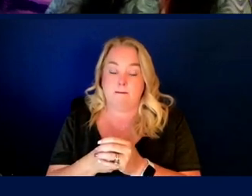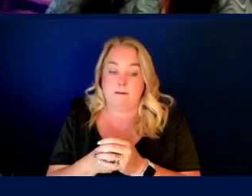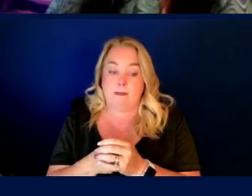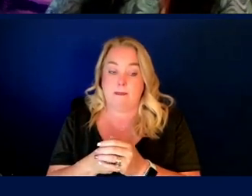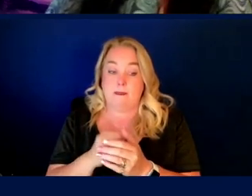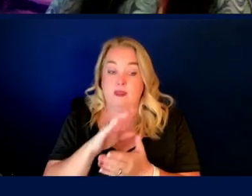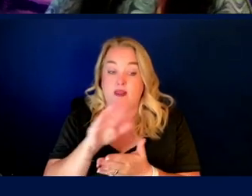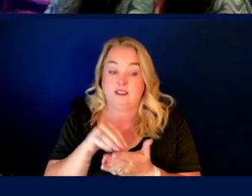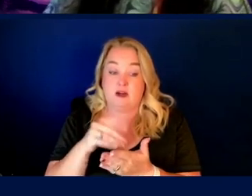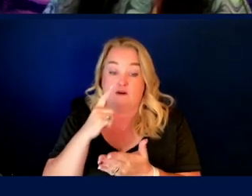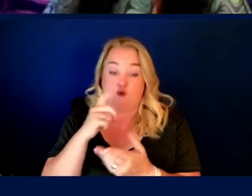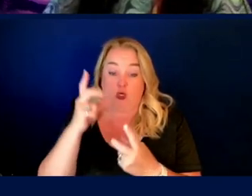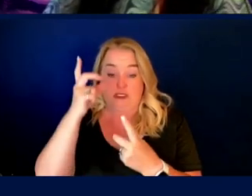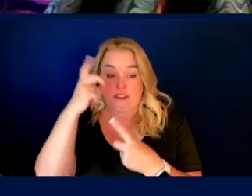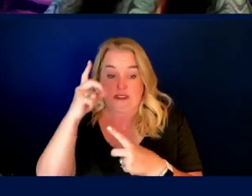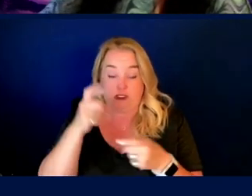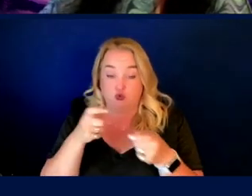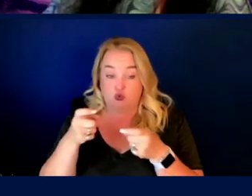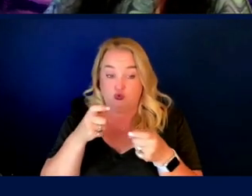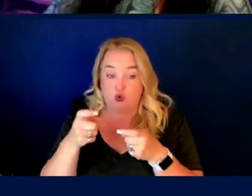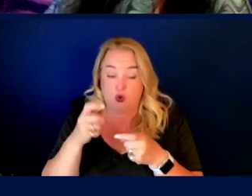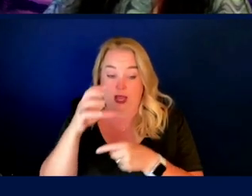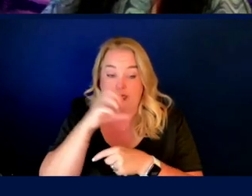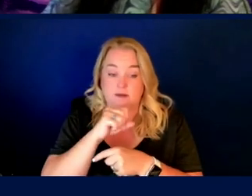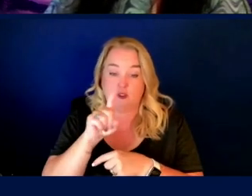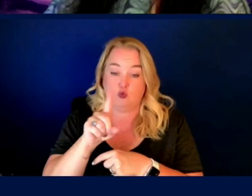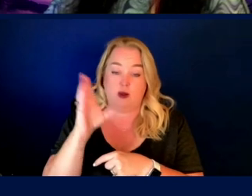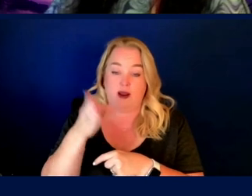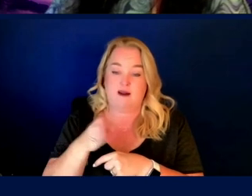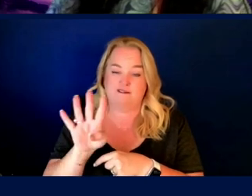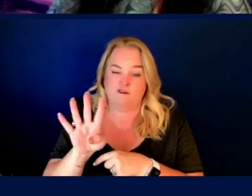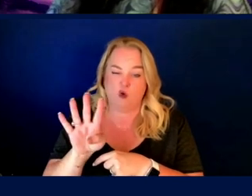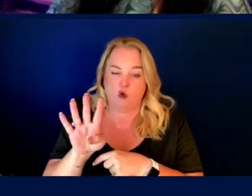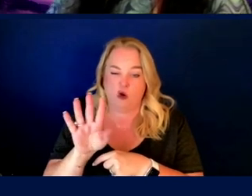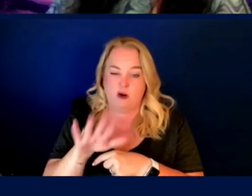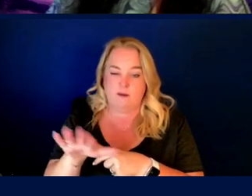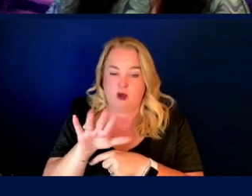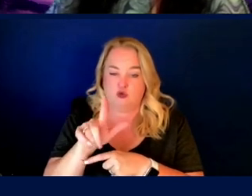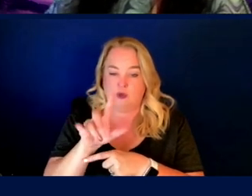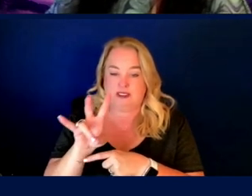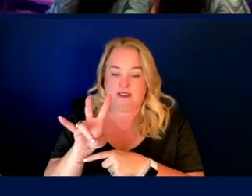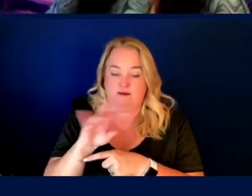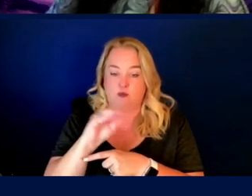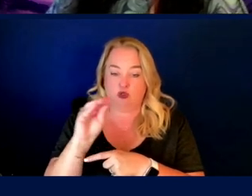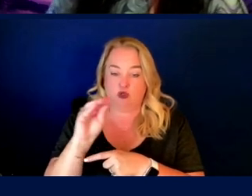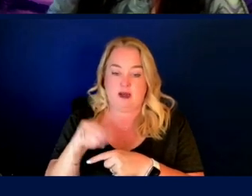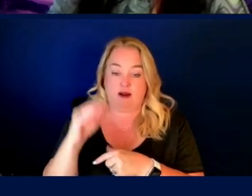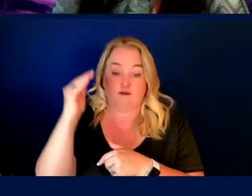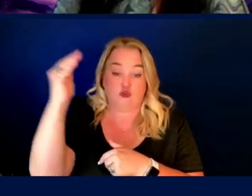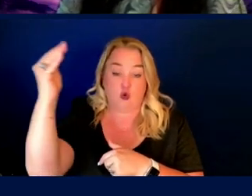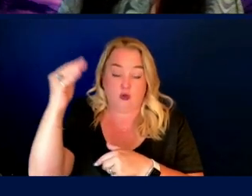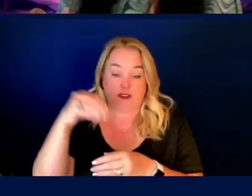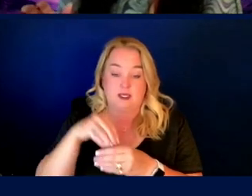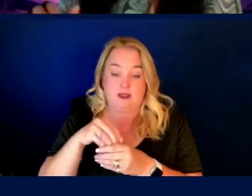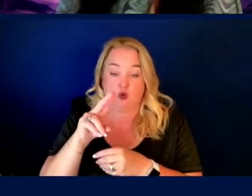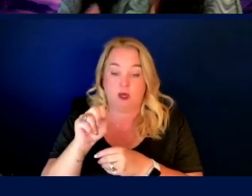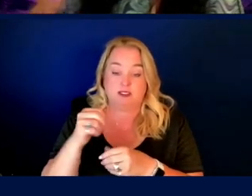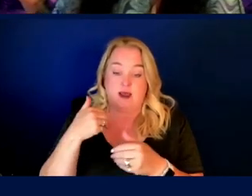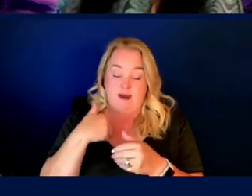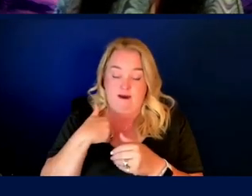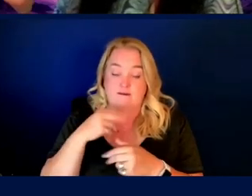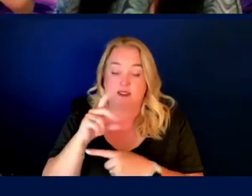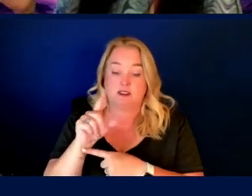the center for disease control in the U S estimates that about one in four, about 27% of adults in the U S have a disability, the world health